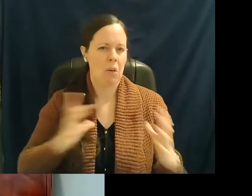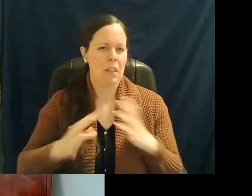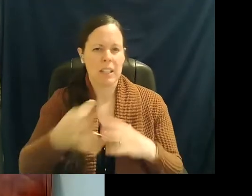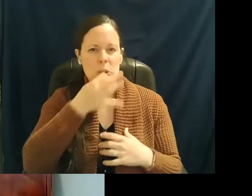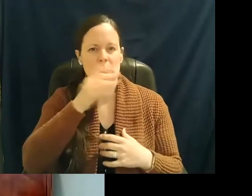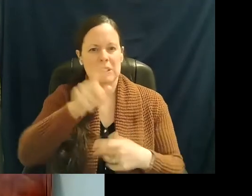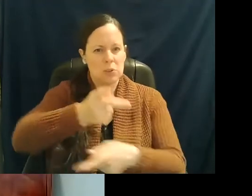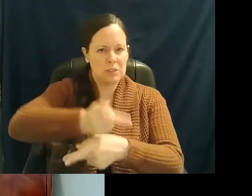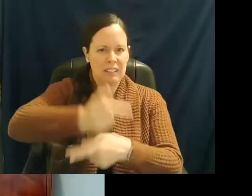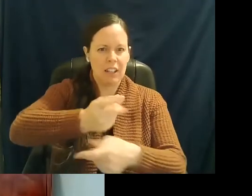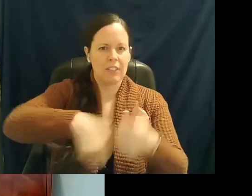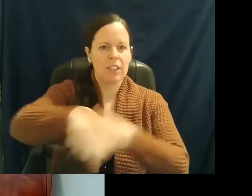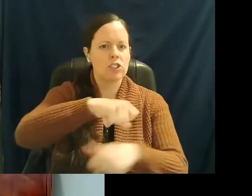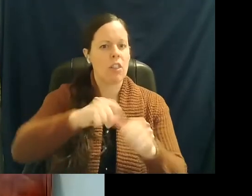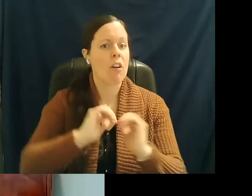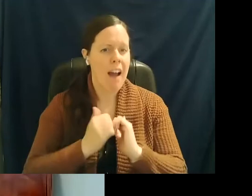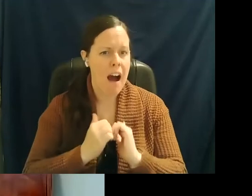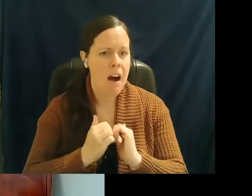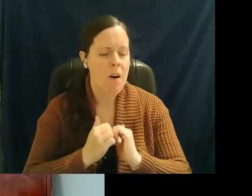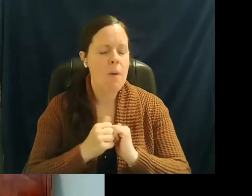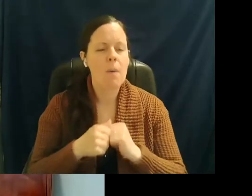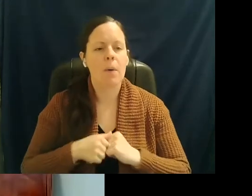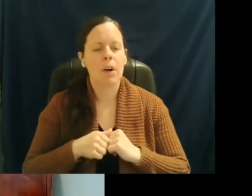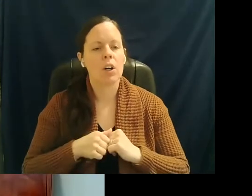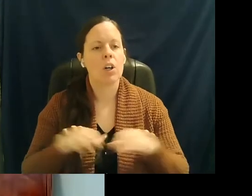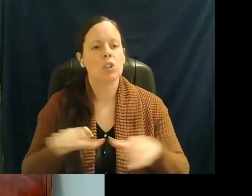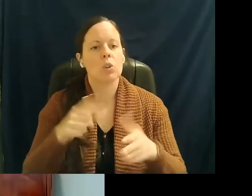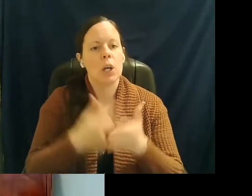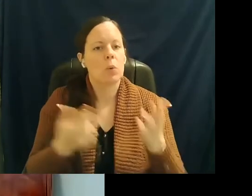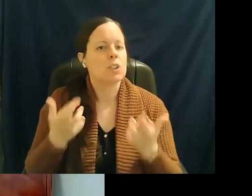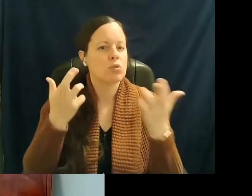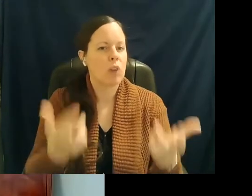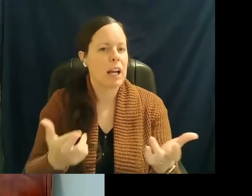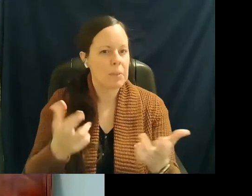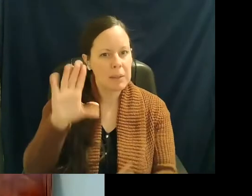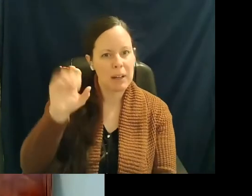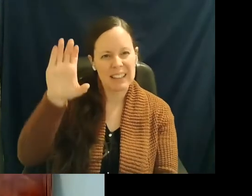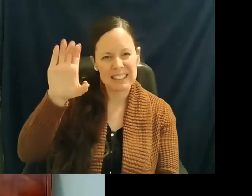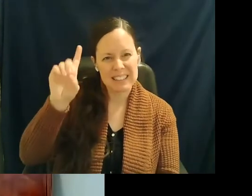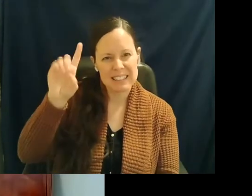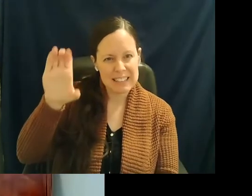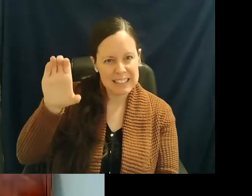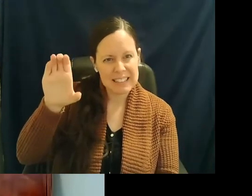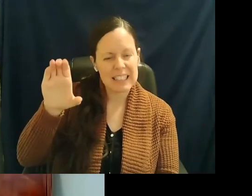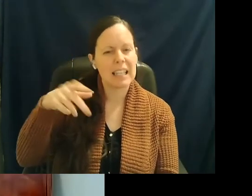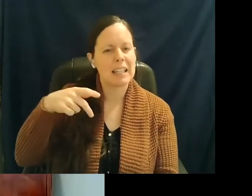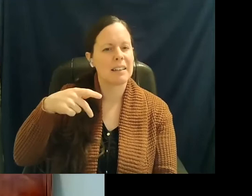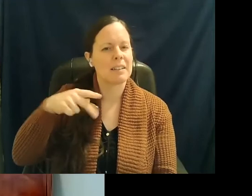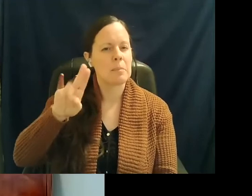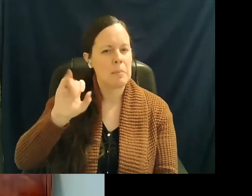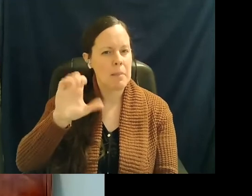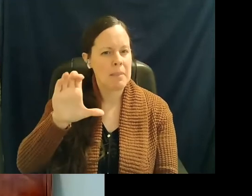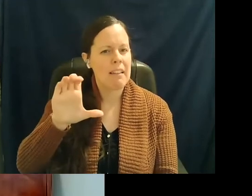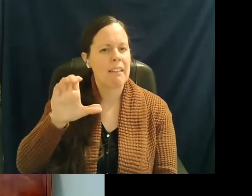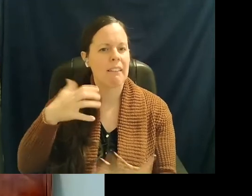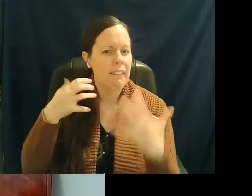each other. And we need to do that by, you know, doing what is recommended by CDC, by public health and all those measures.